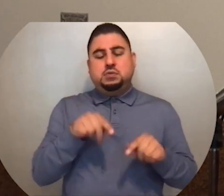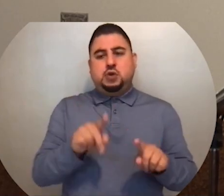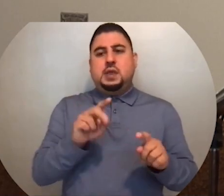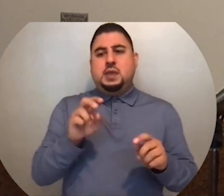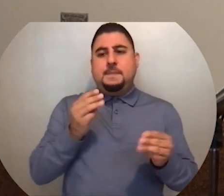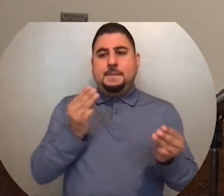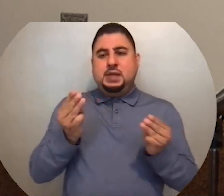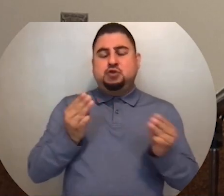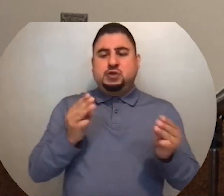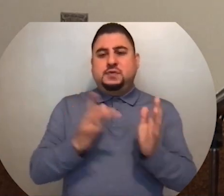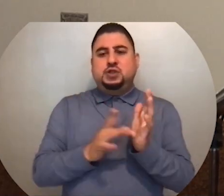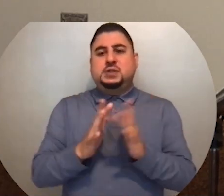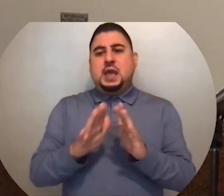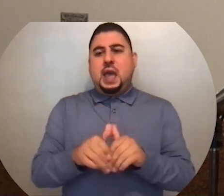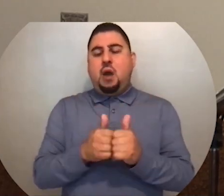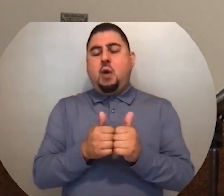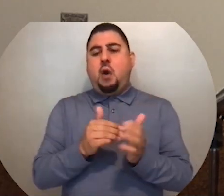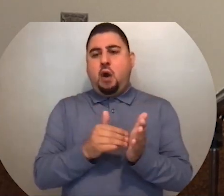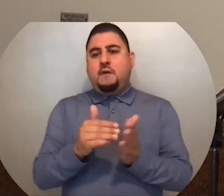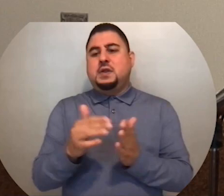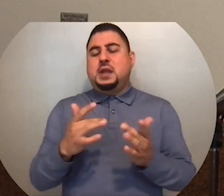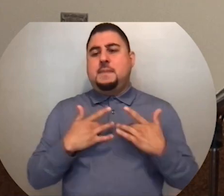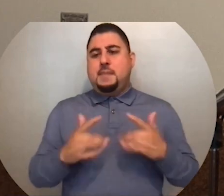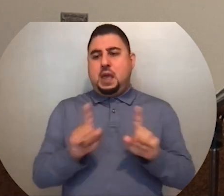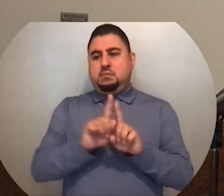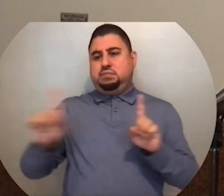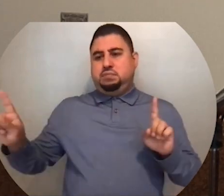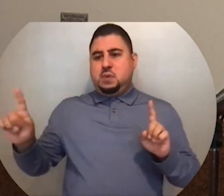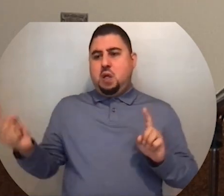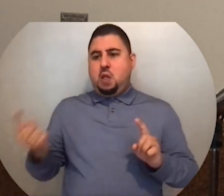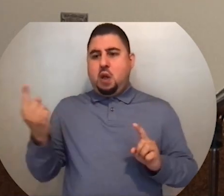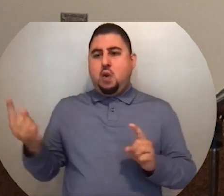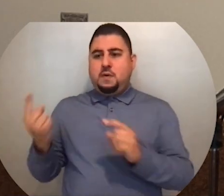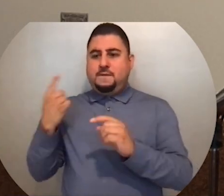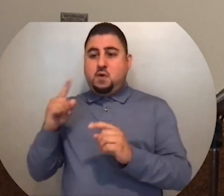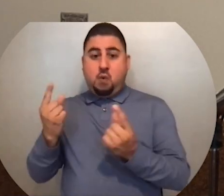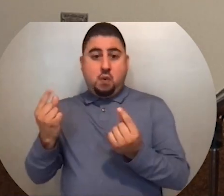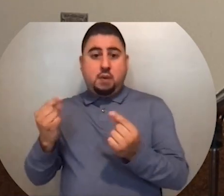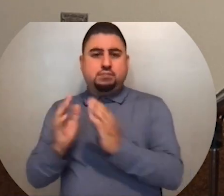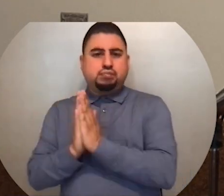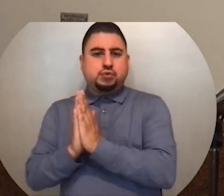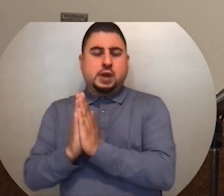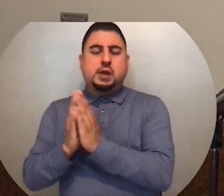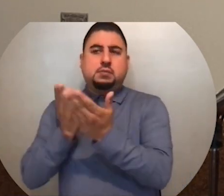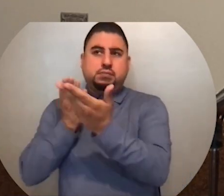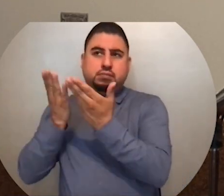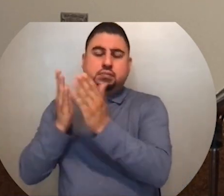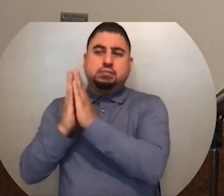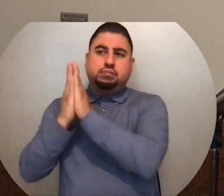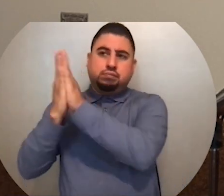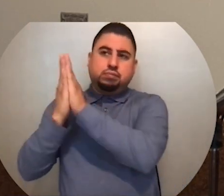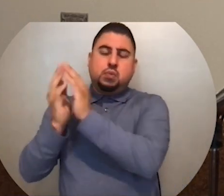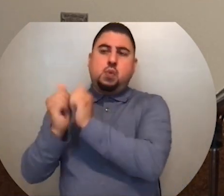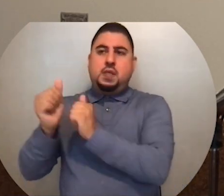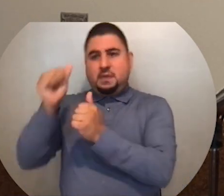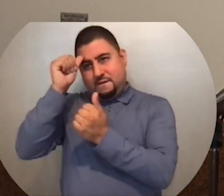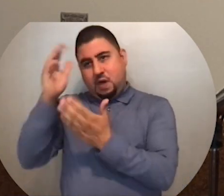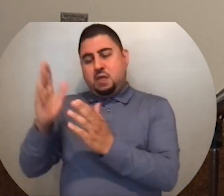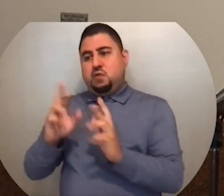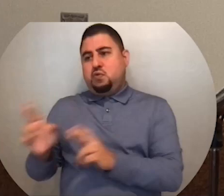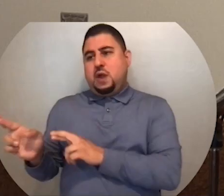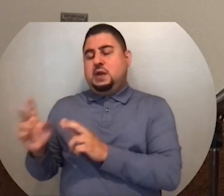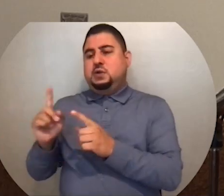Jesus that how often he goes off by himself to pray, to have time with his father, to just sit and to kind of reflect or to